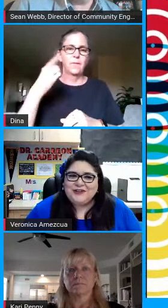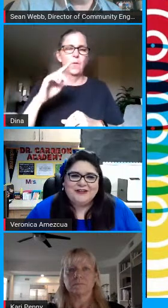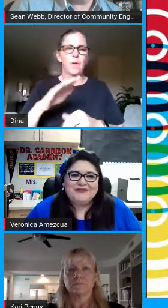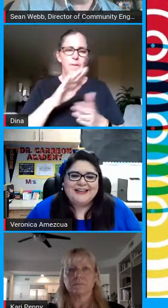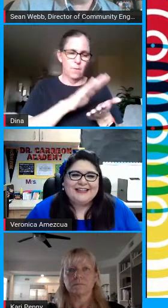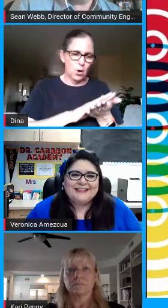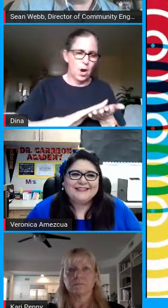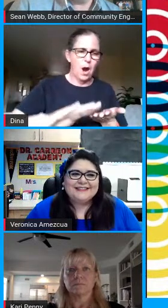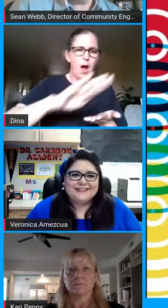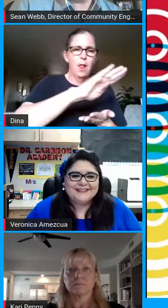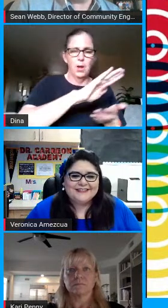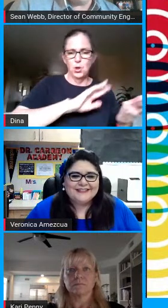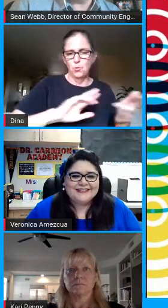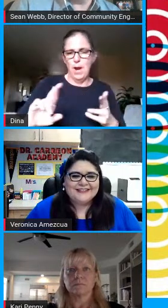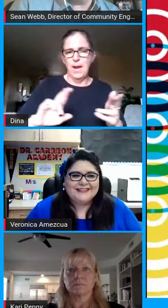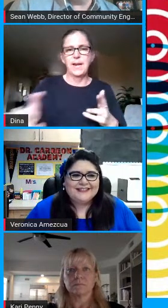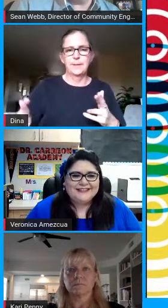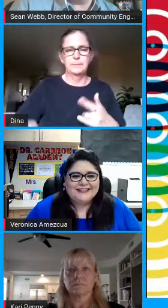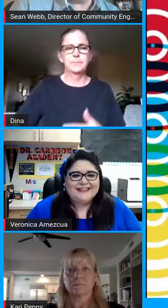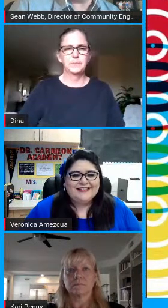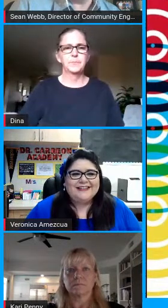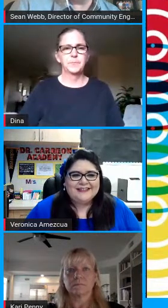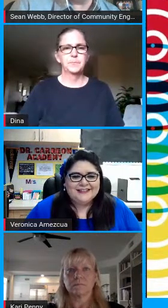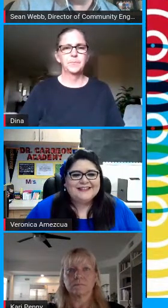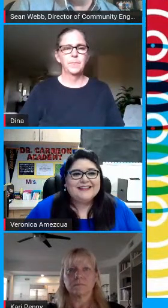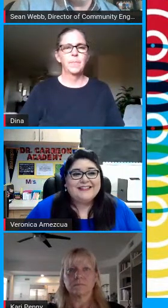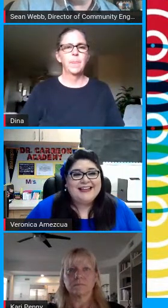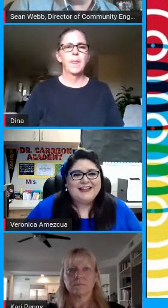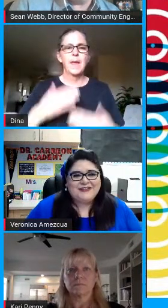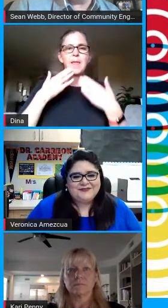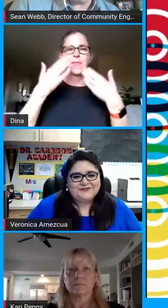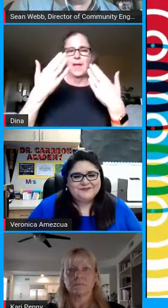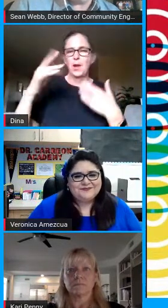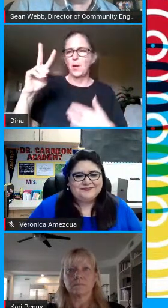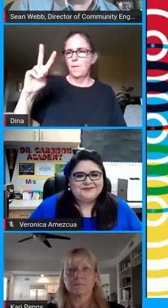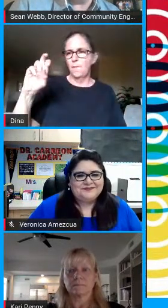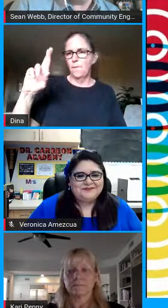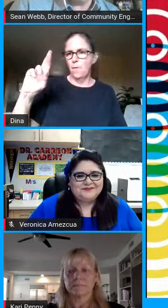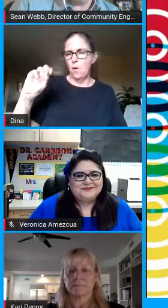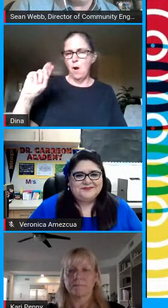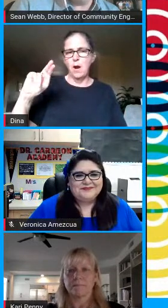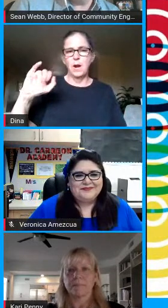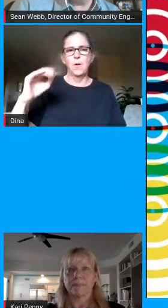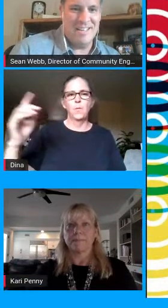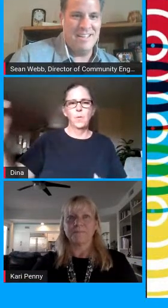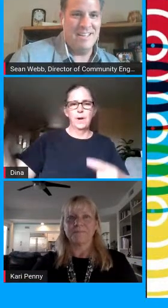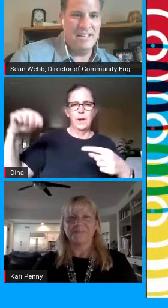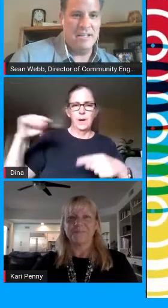and career readiness excellent excellent thank you veronica thank we have carrie back with us